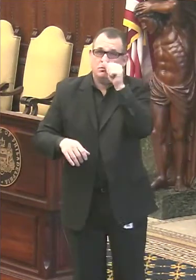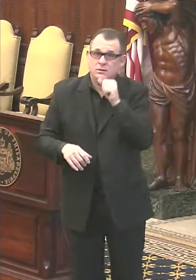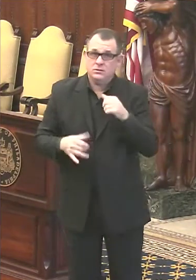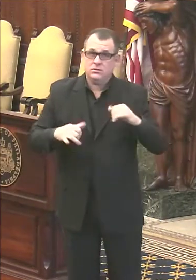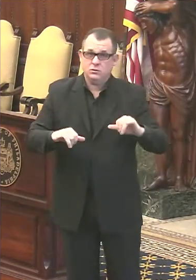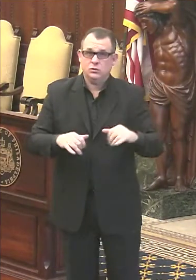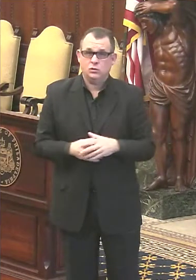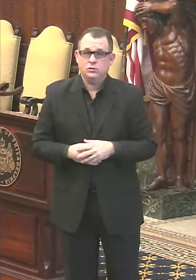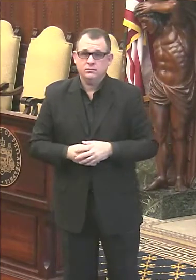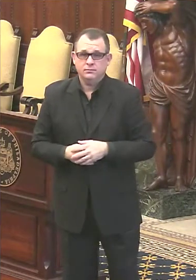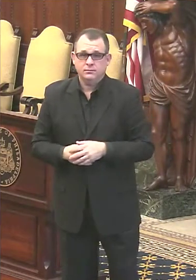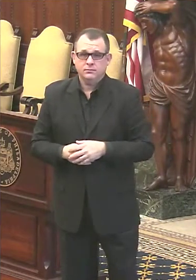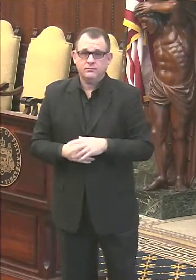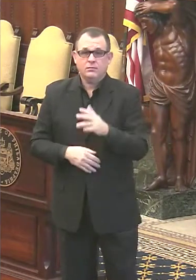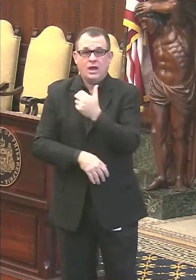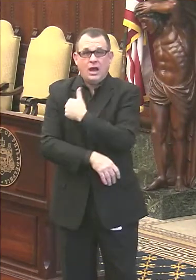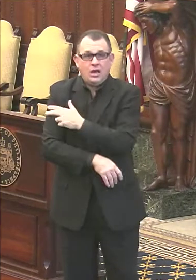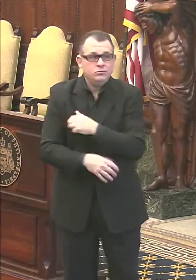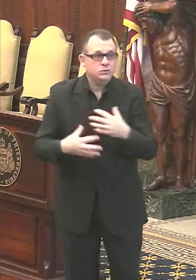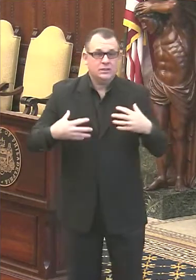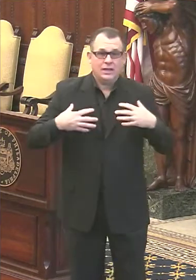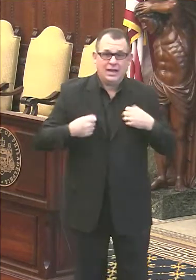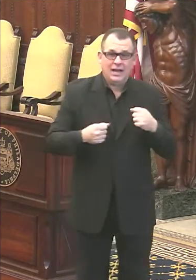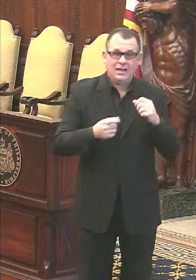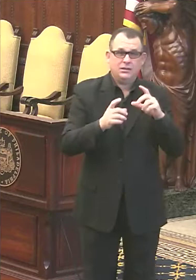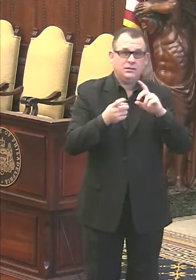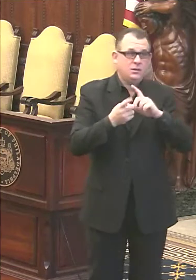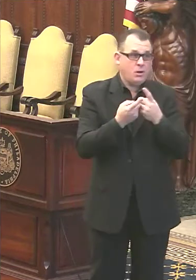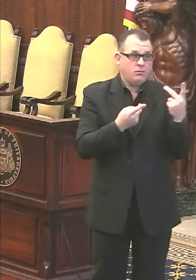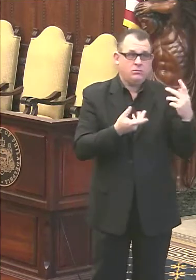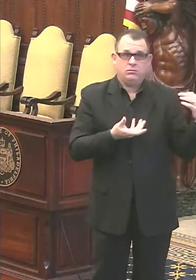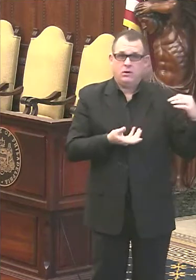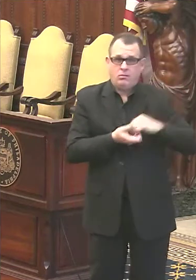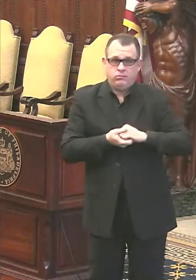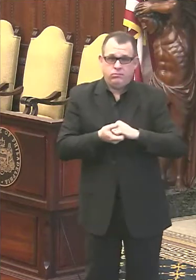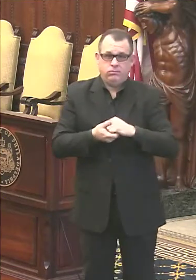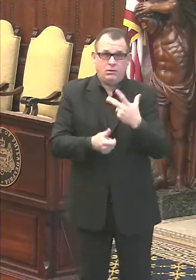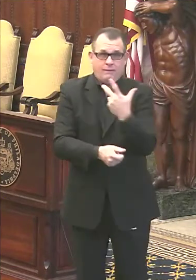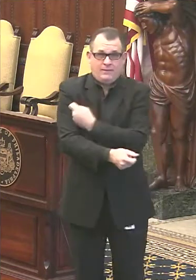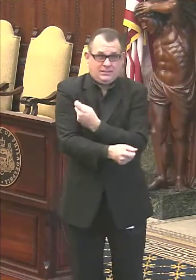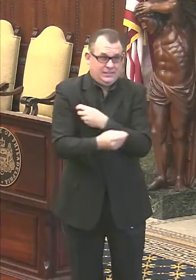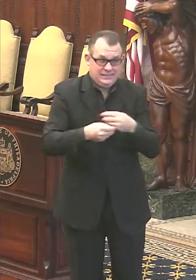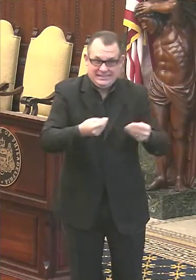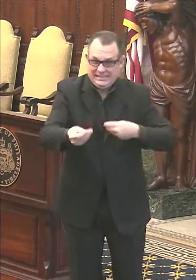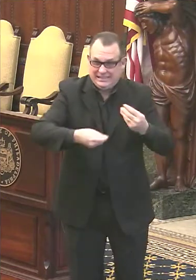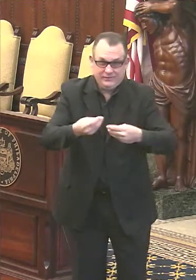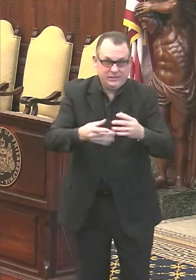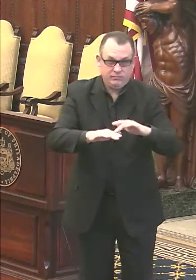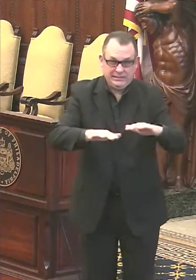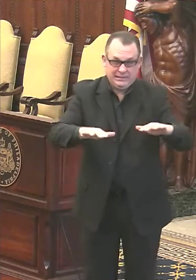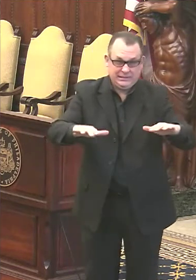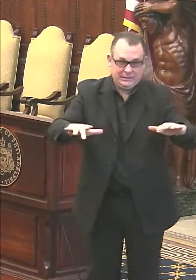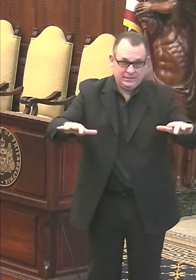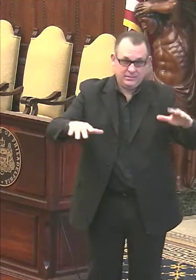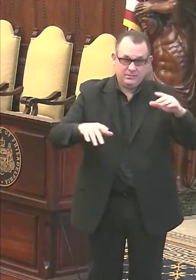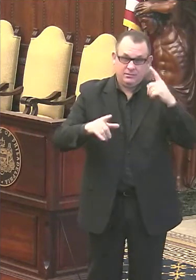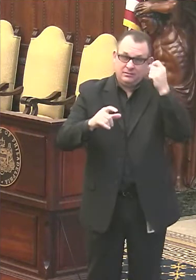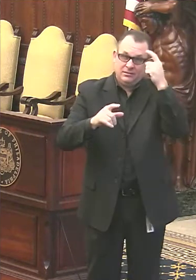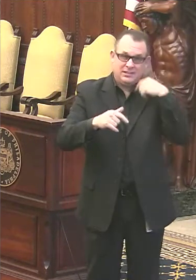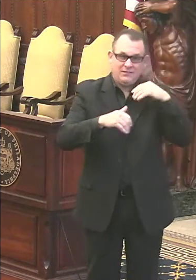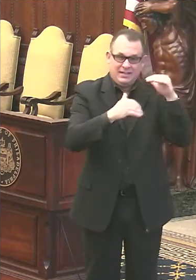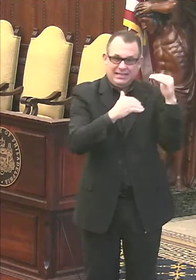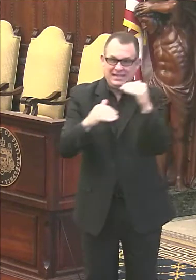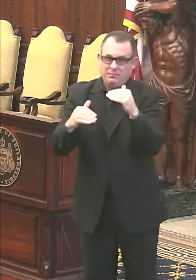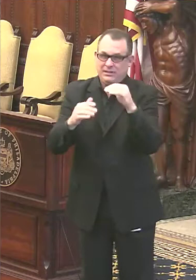department will be working with organizations employing frontline essential workers to offer vaccine. Because of limited doses, we'll start at the top of that